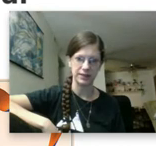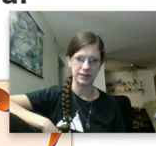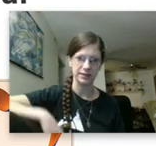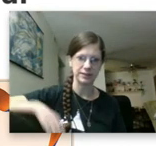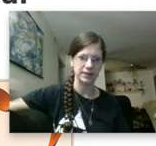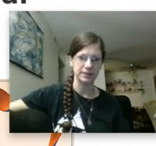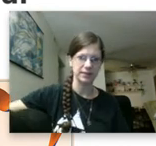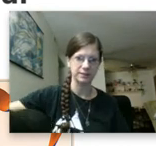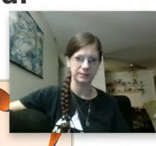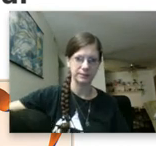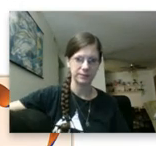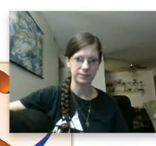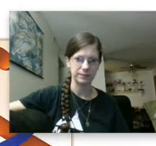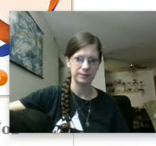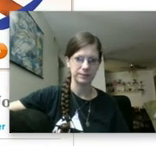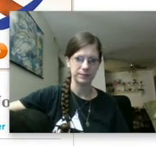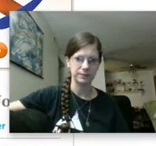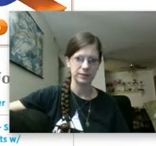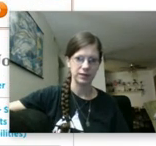Sean Heasley.